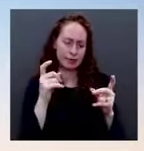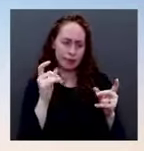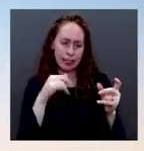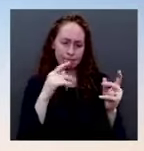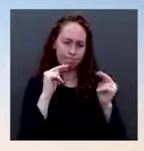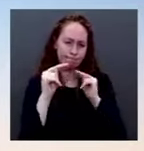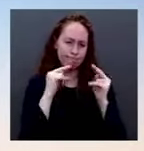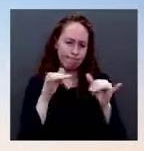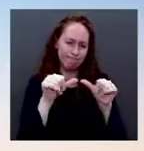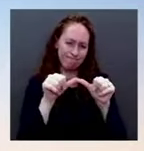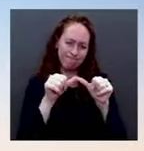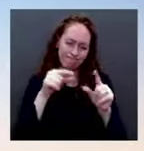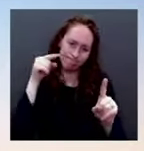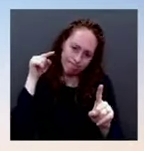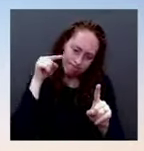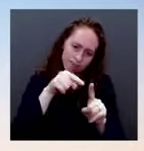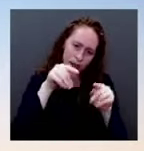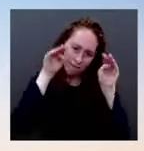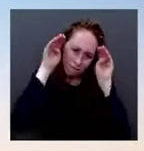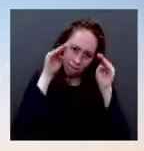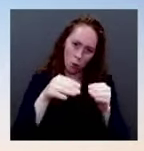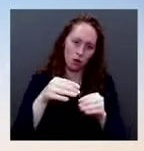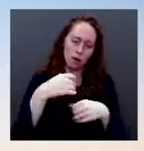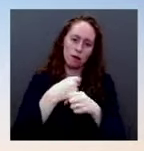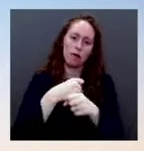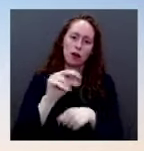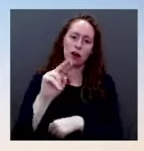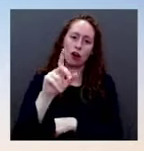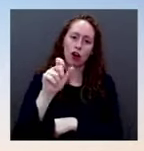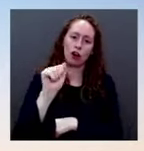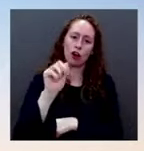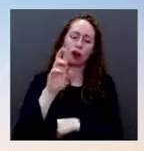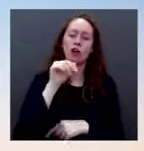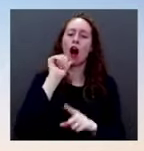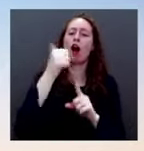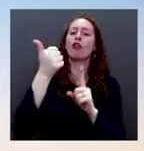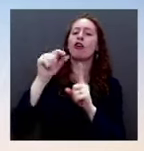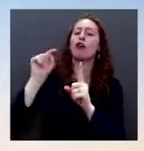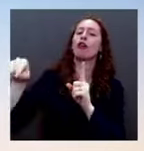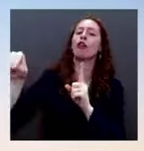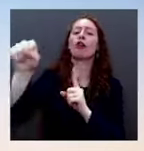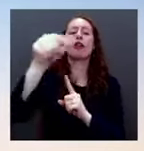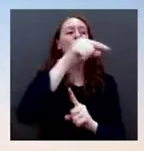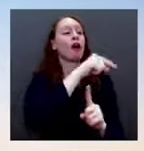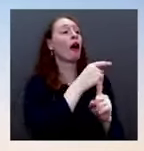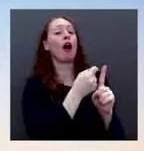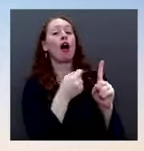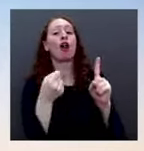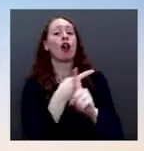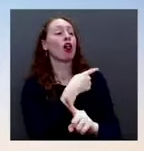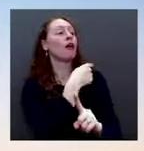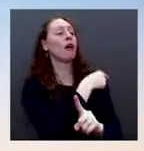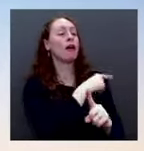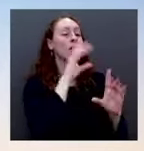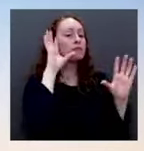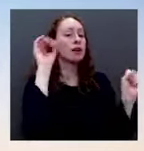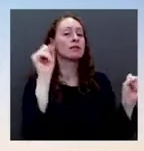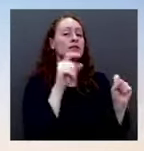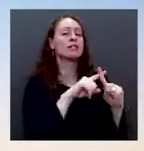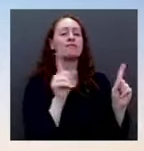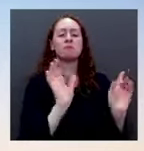A couple of different topics here as well. First, from the administration's point of view, given what we've learned from the January 6th Select Committee,